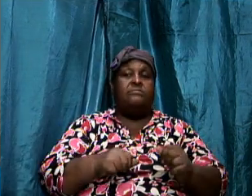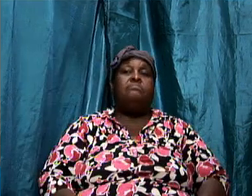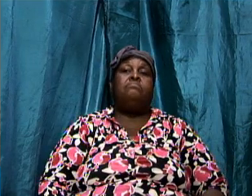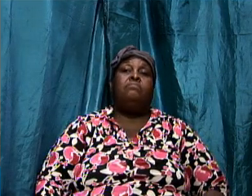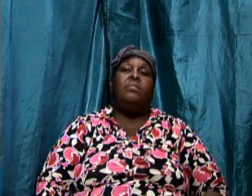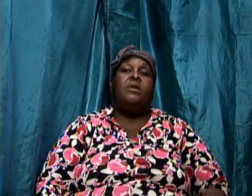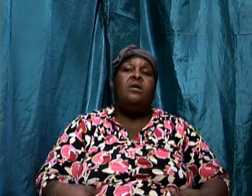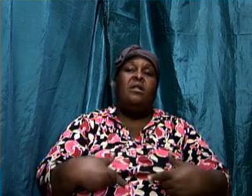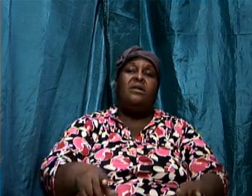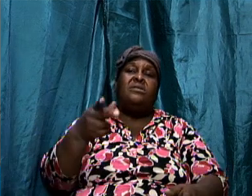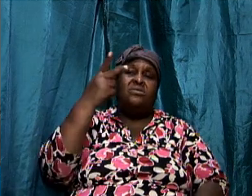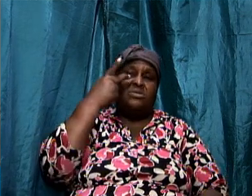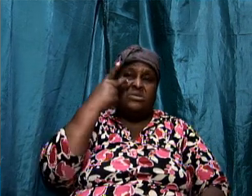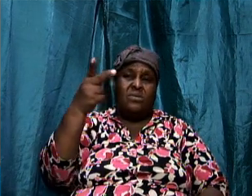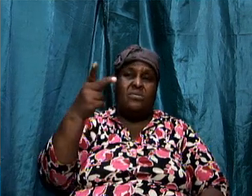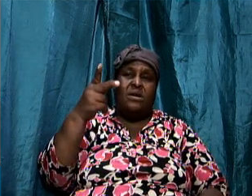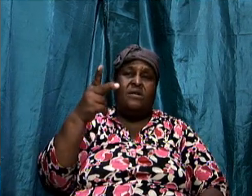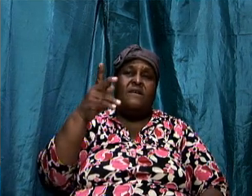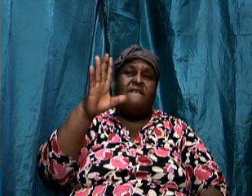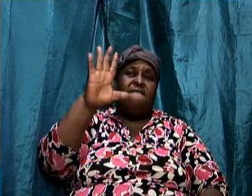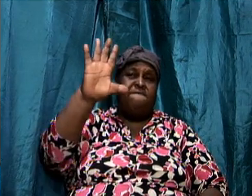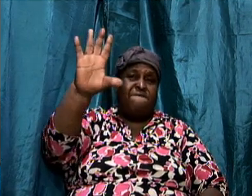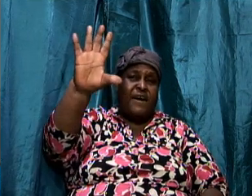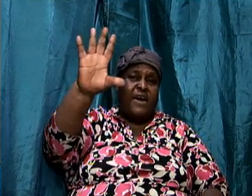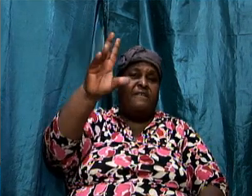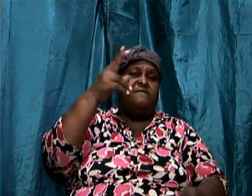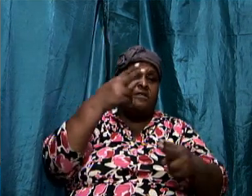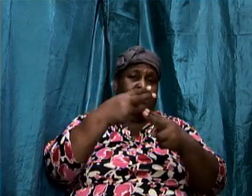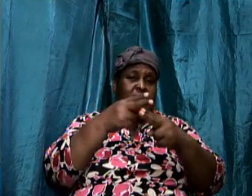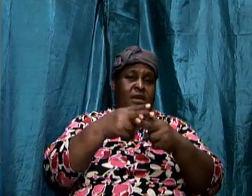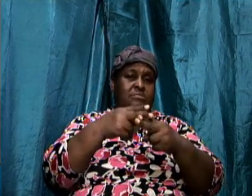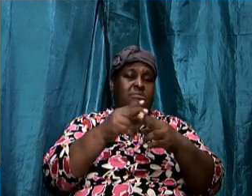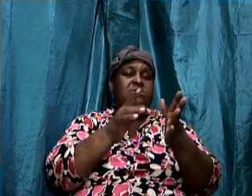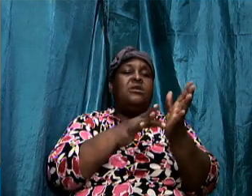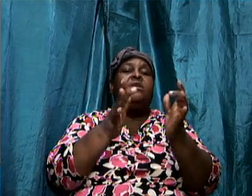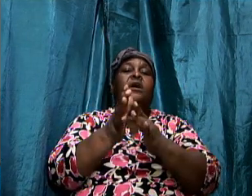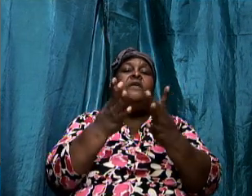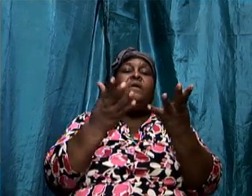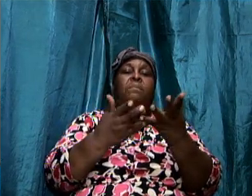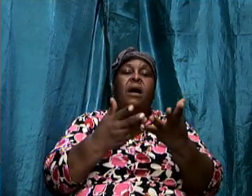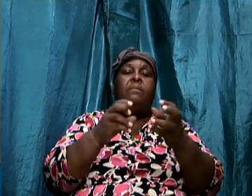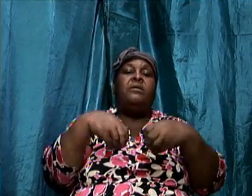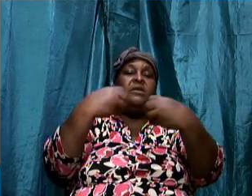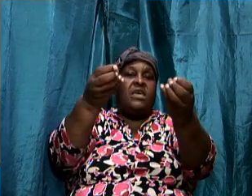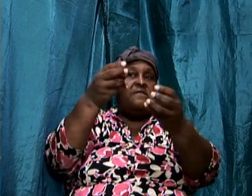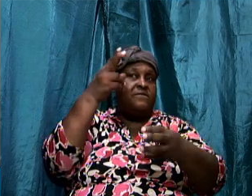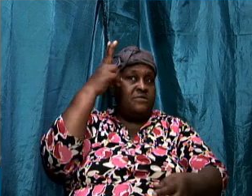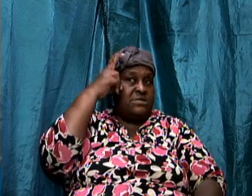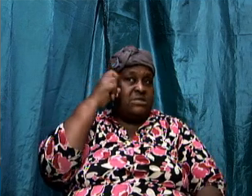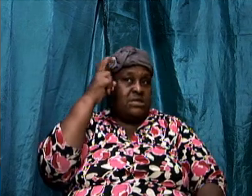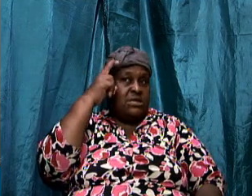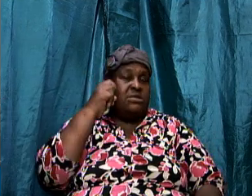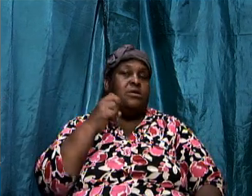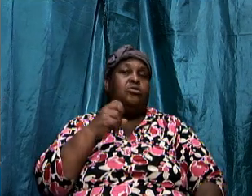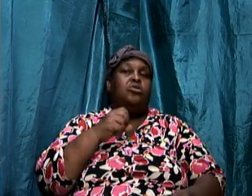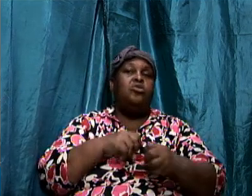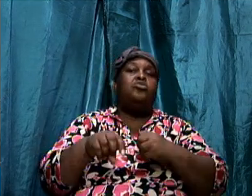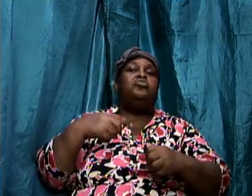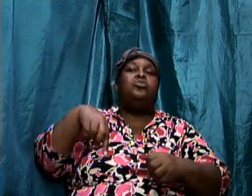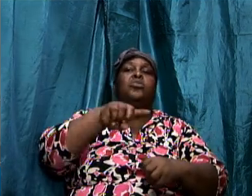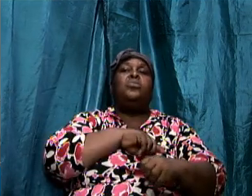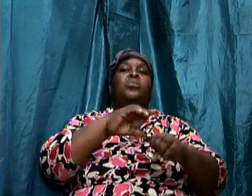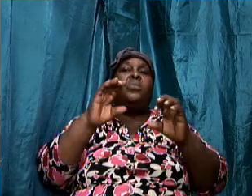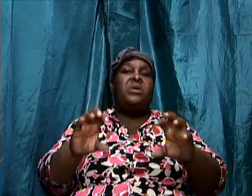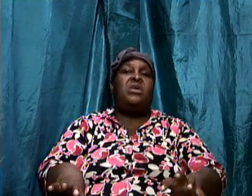names that the bible gives to satan right so that we can understand